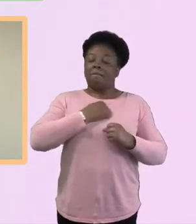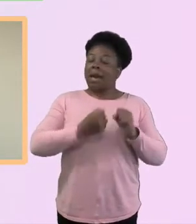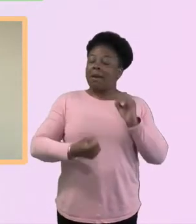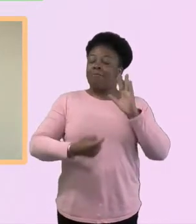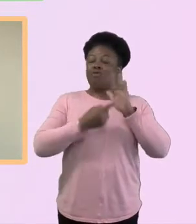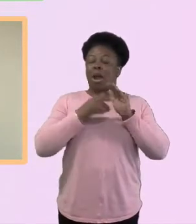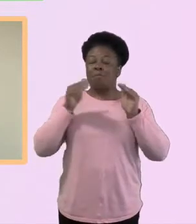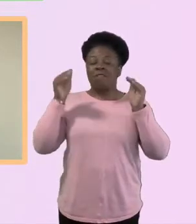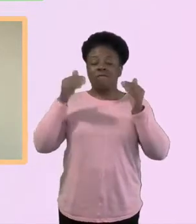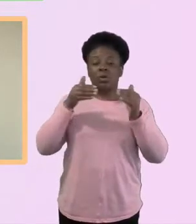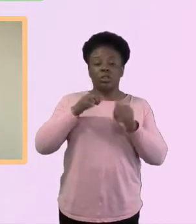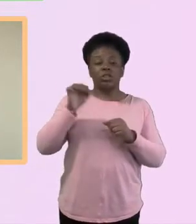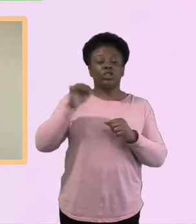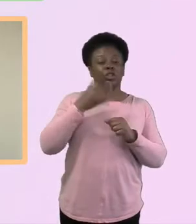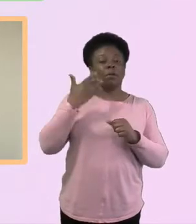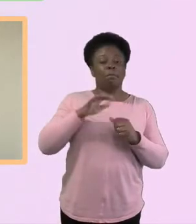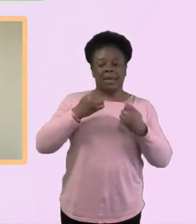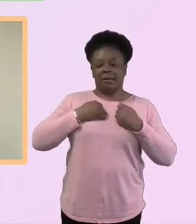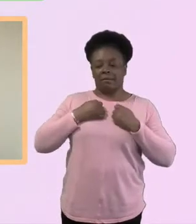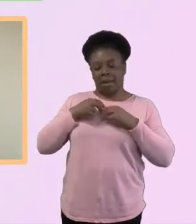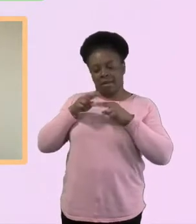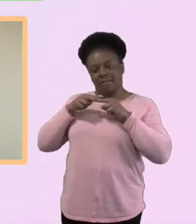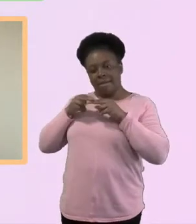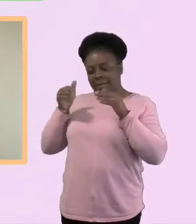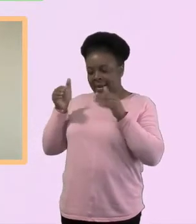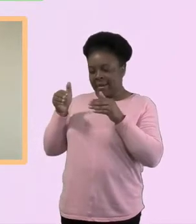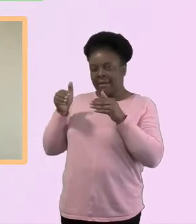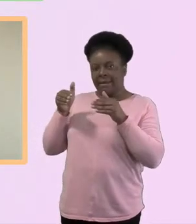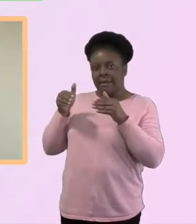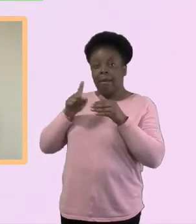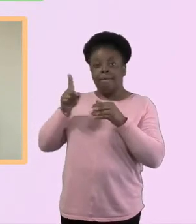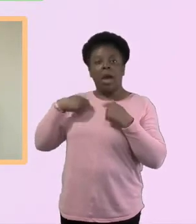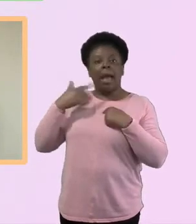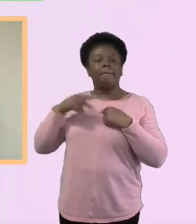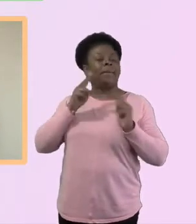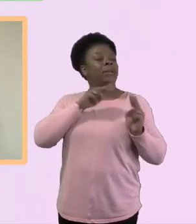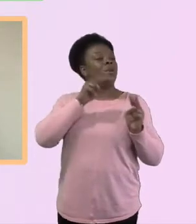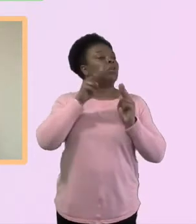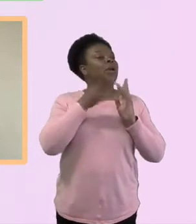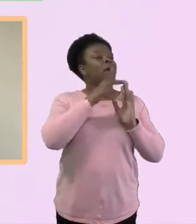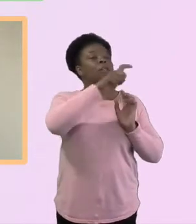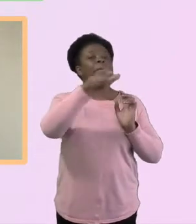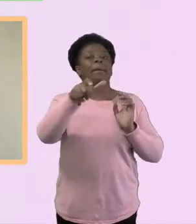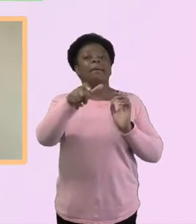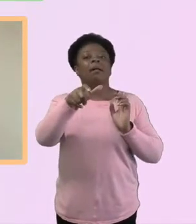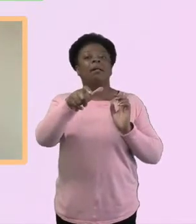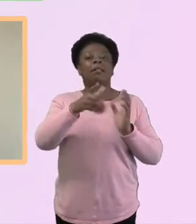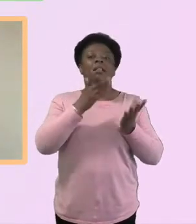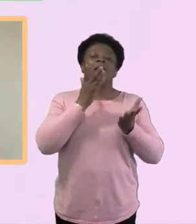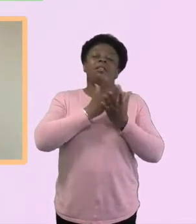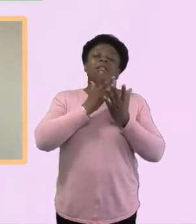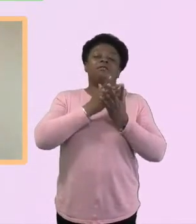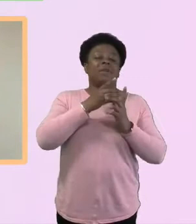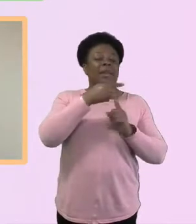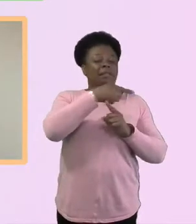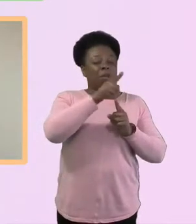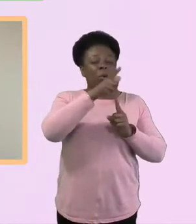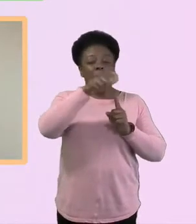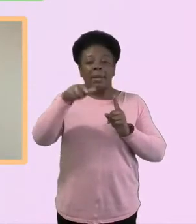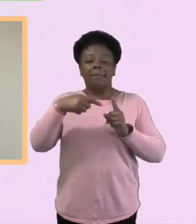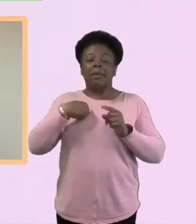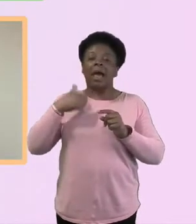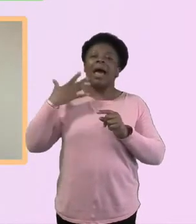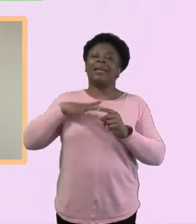within my, those whom I love and I'm loved by most are people I should be sharing God with most intentionally. And really